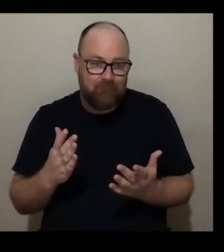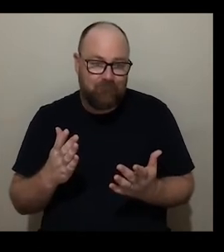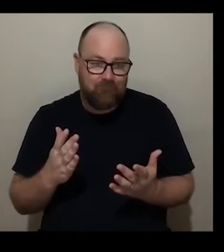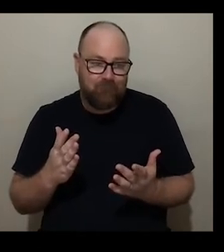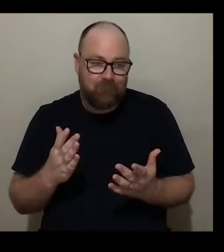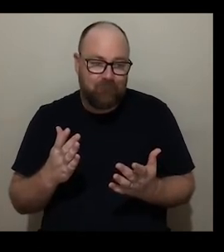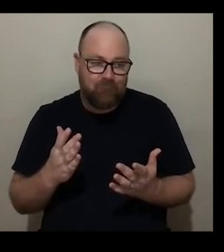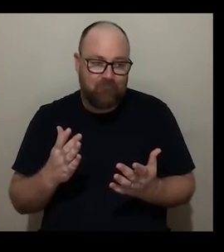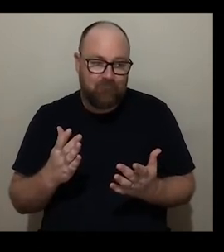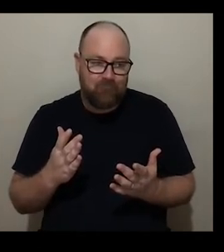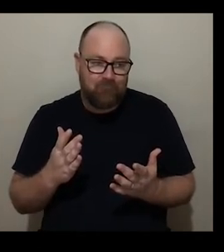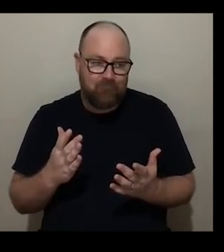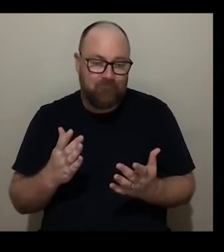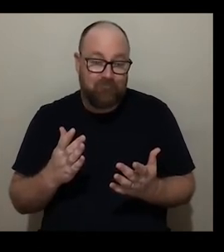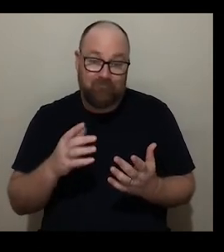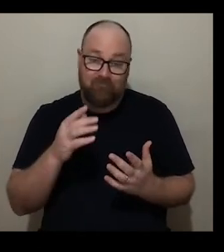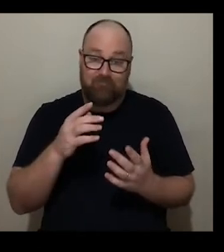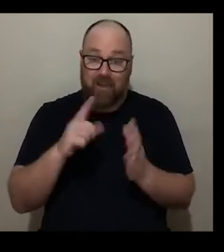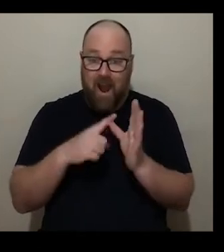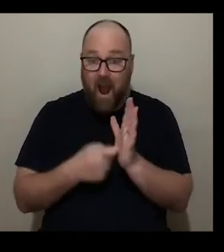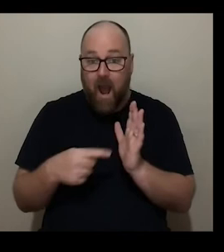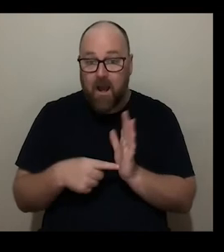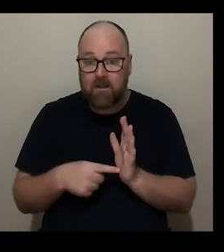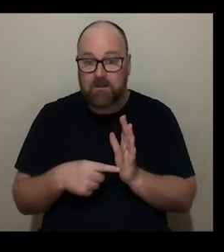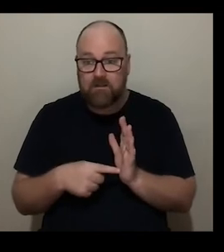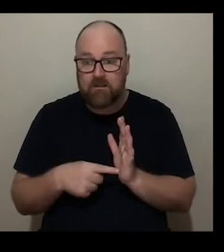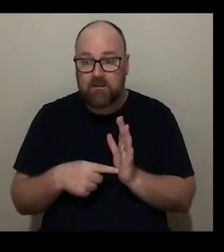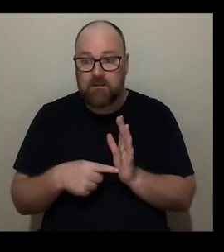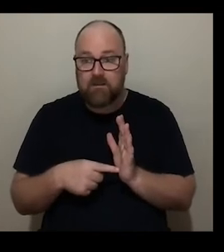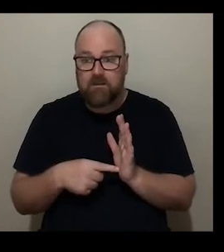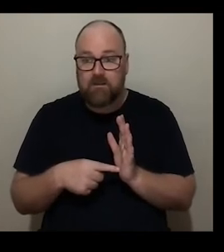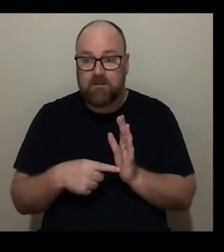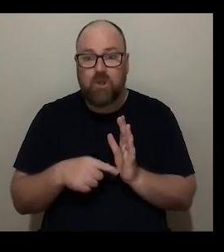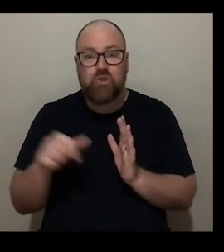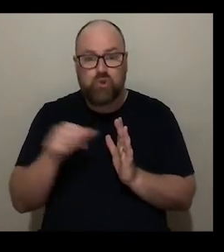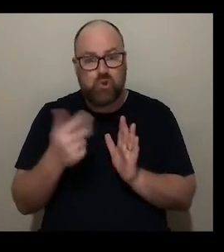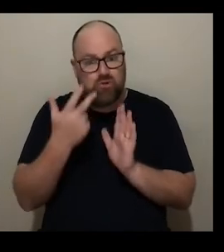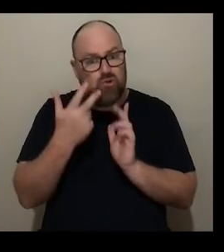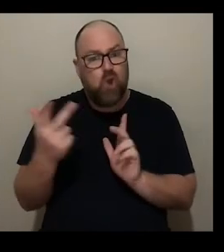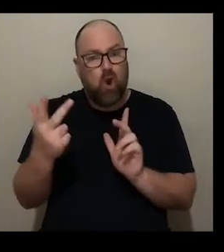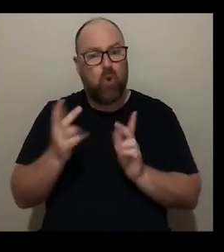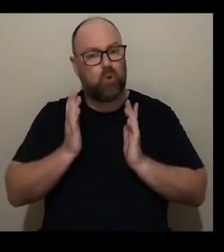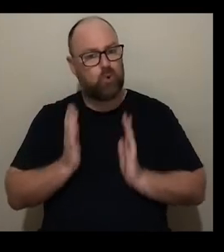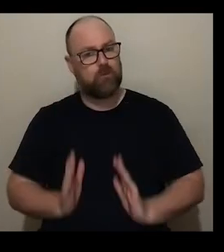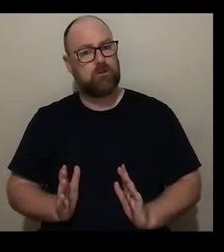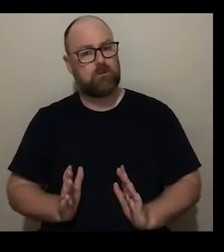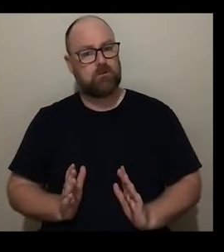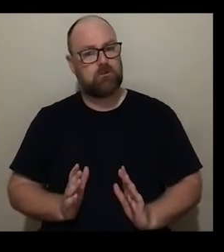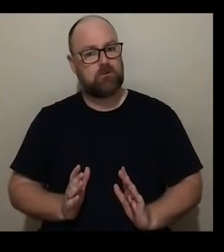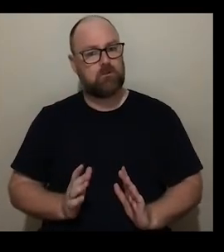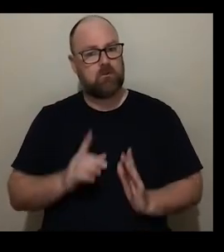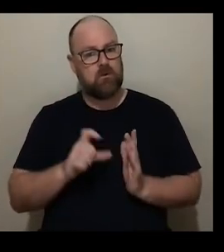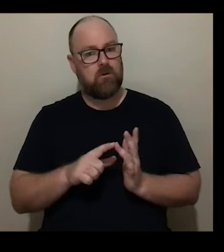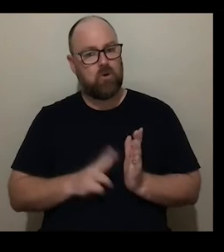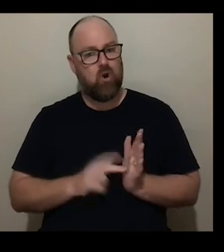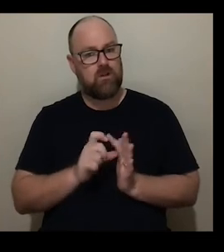art's purposes is is it's to comment on the human condition so you know